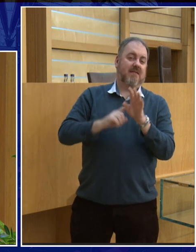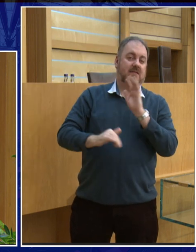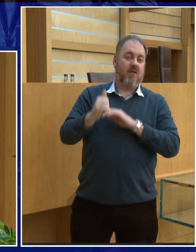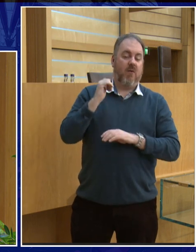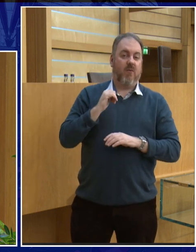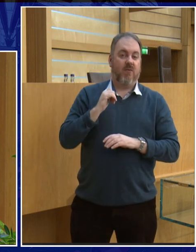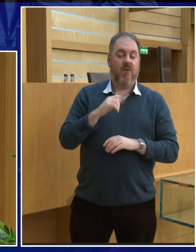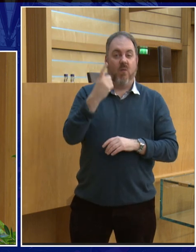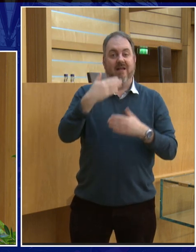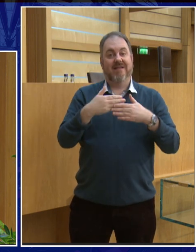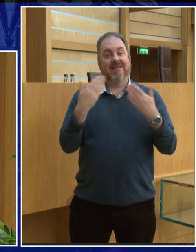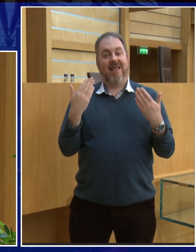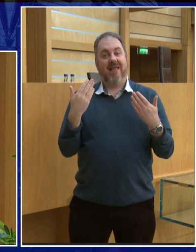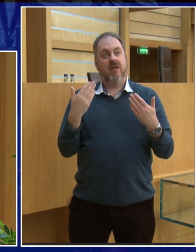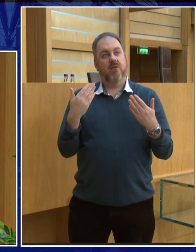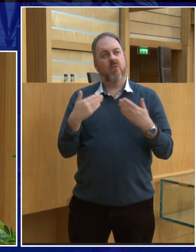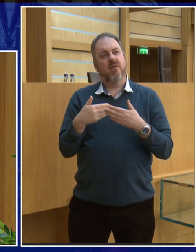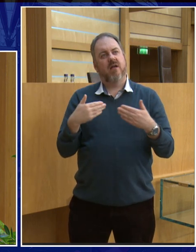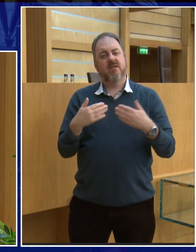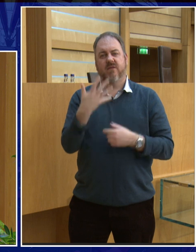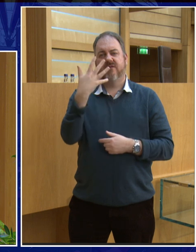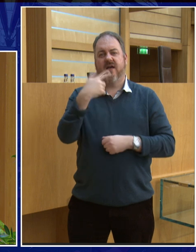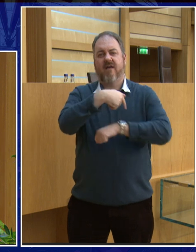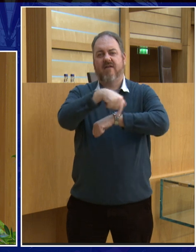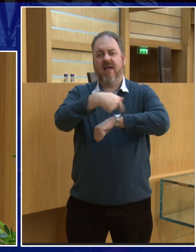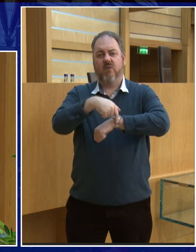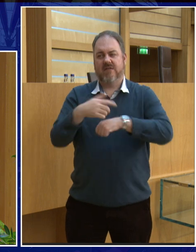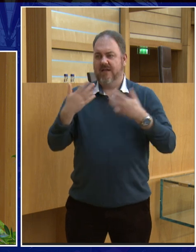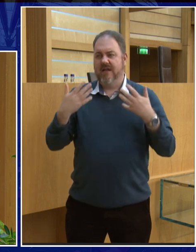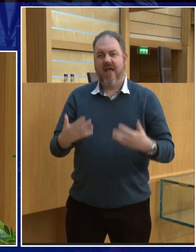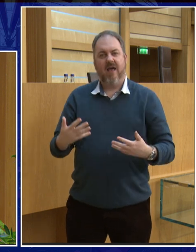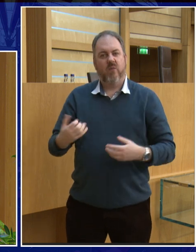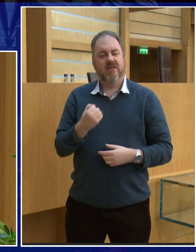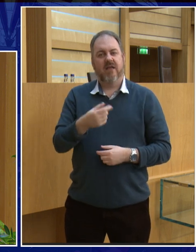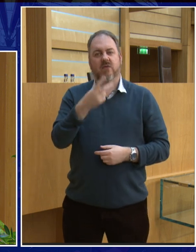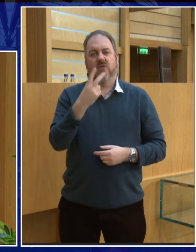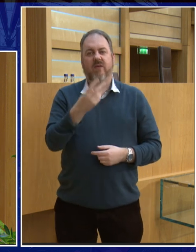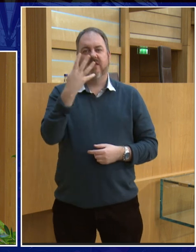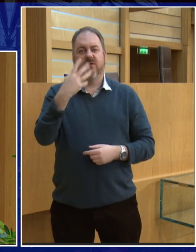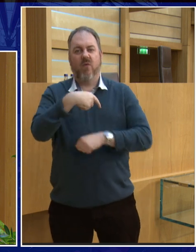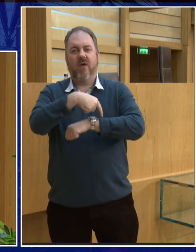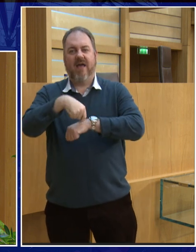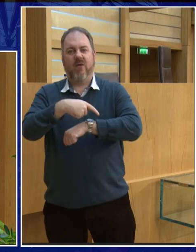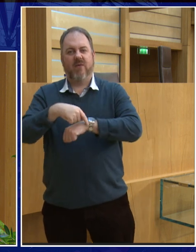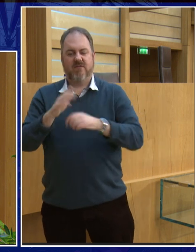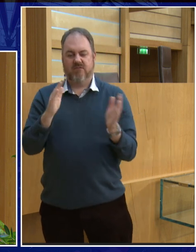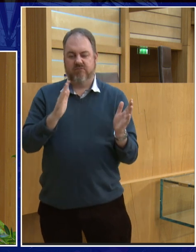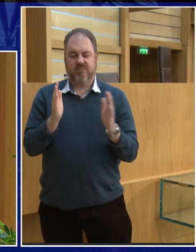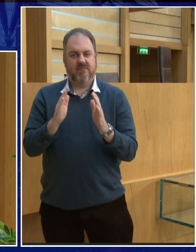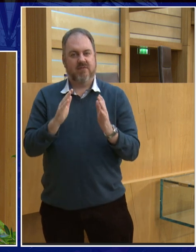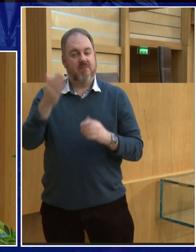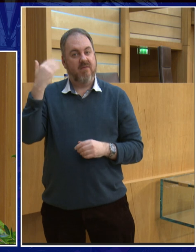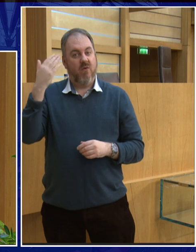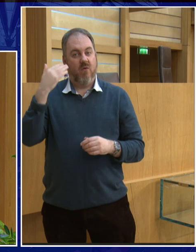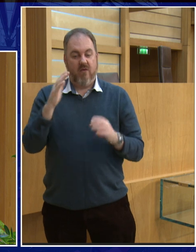was only about five hours long so rather than taking 24 hours to go all the way around to spin on its axis the earth